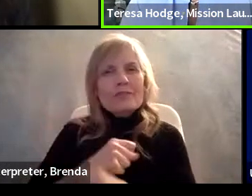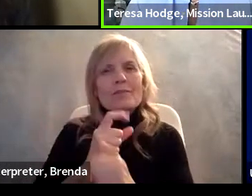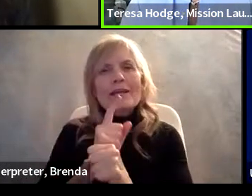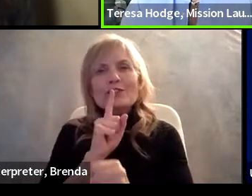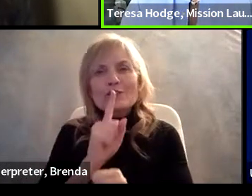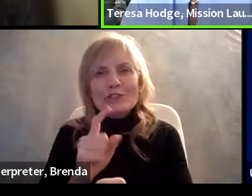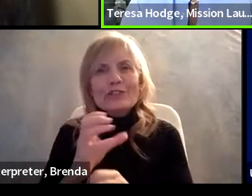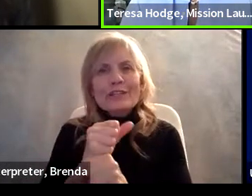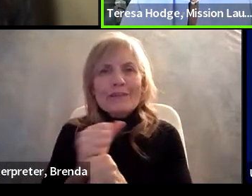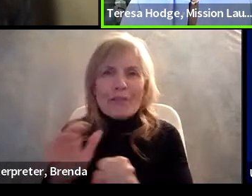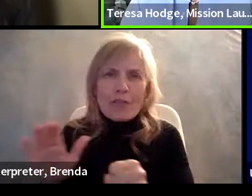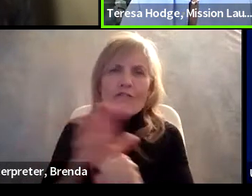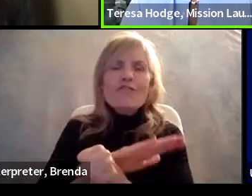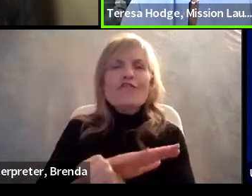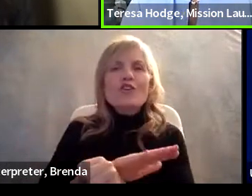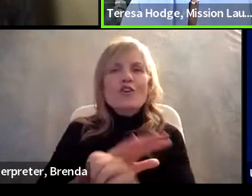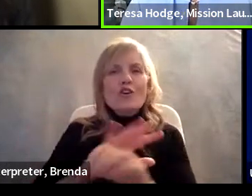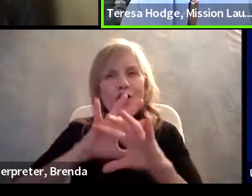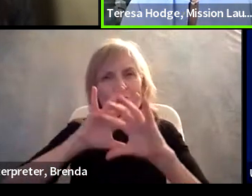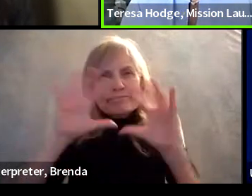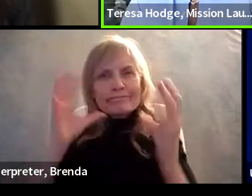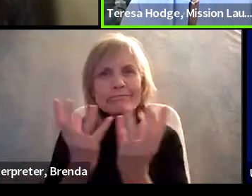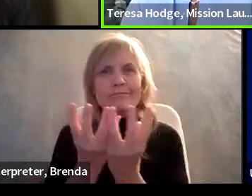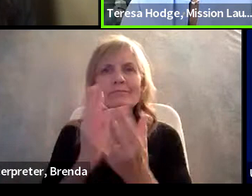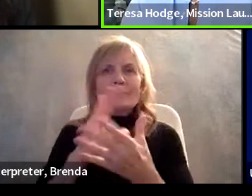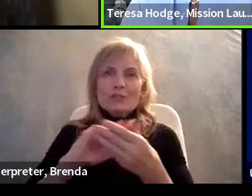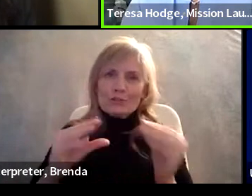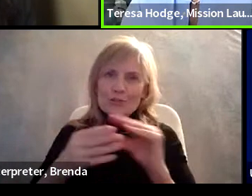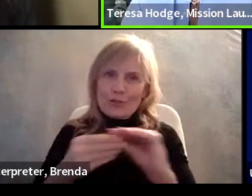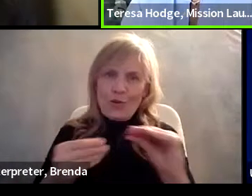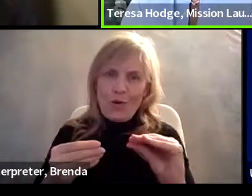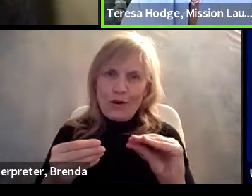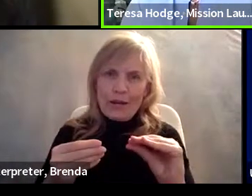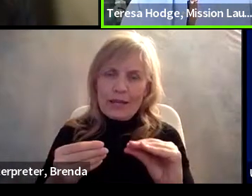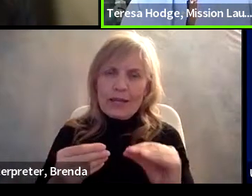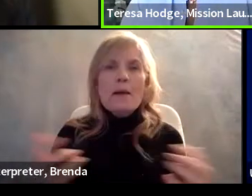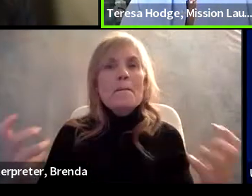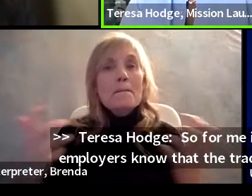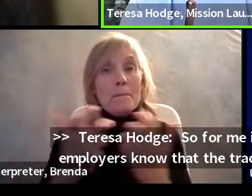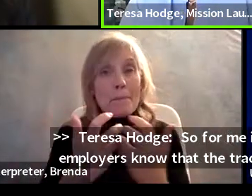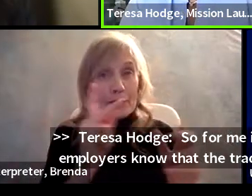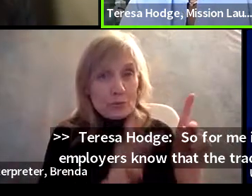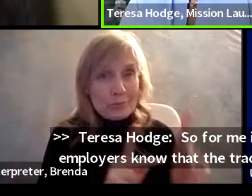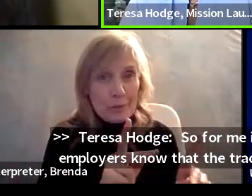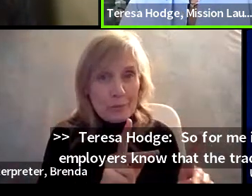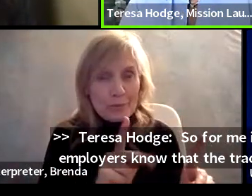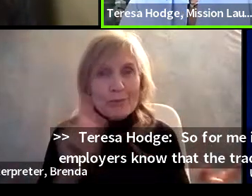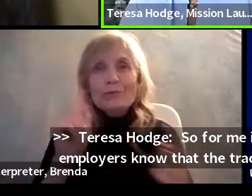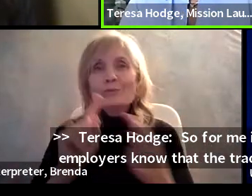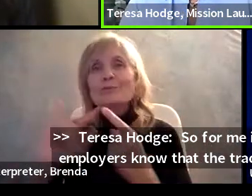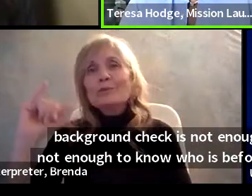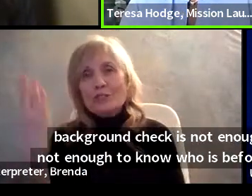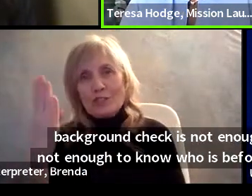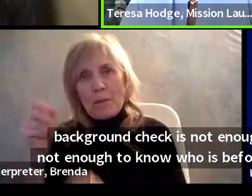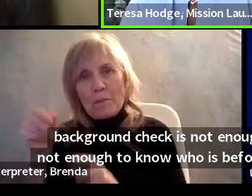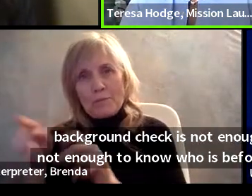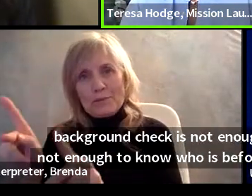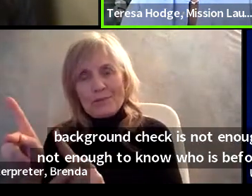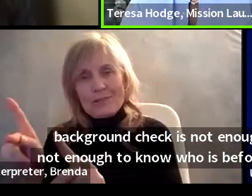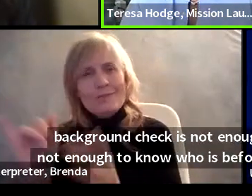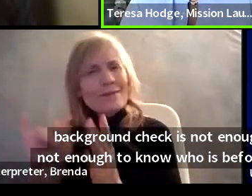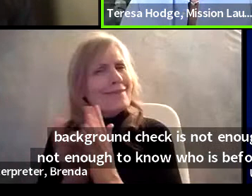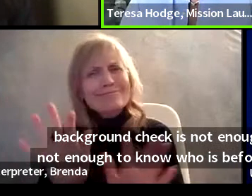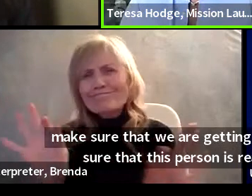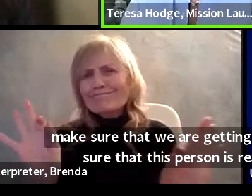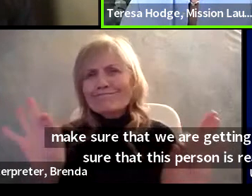making sure that this person is ready for the opportunity. Matching people to the opportunity is the key. And yes,